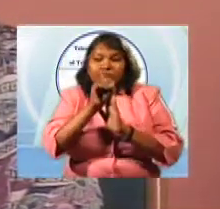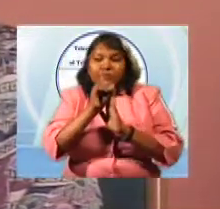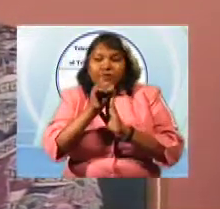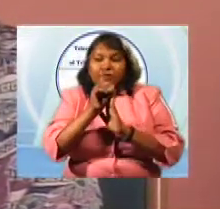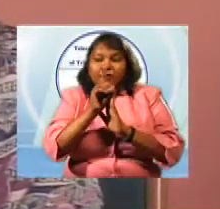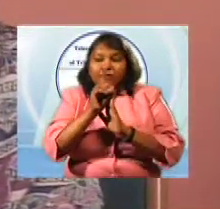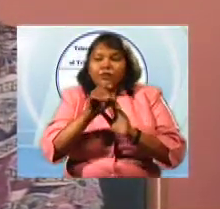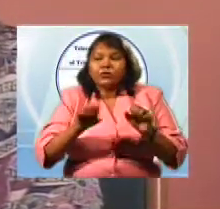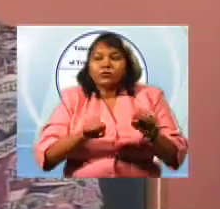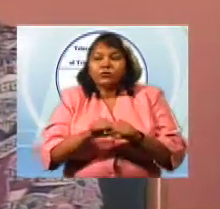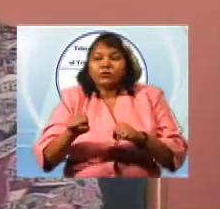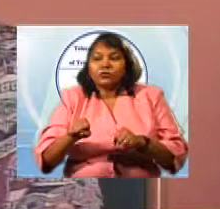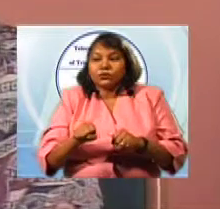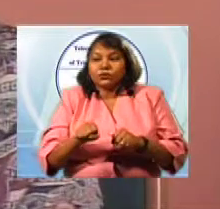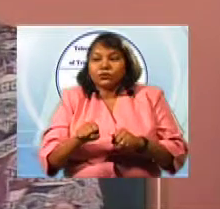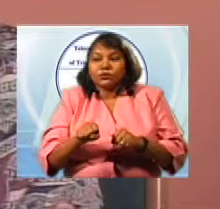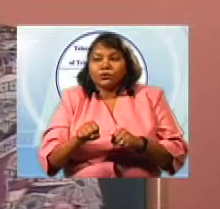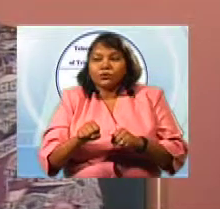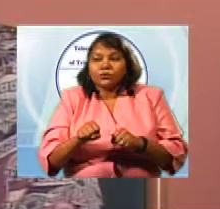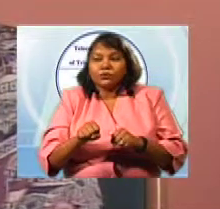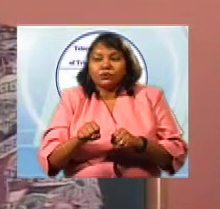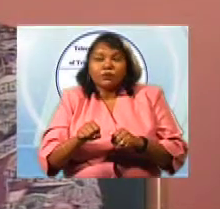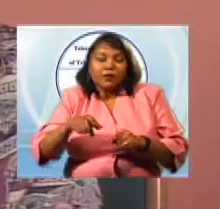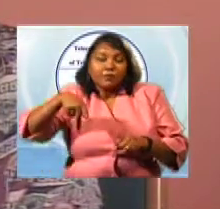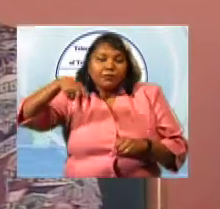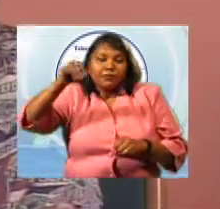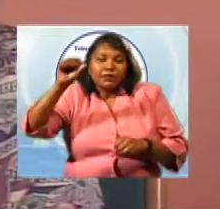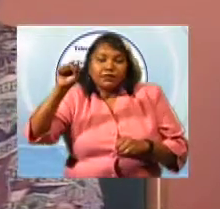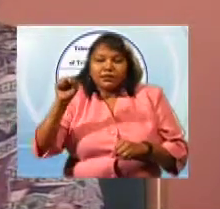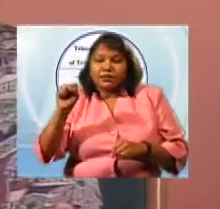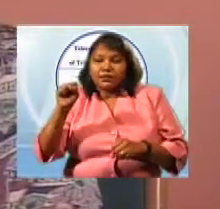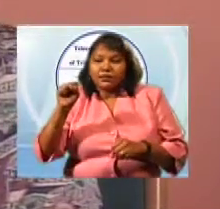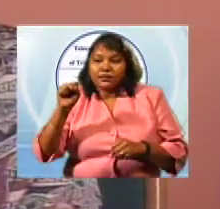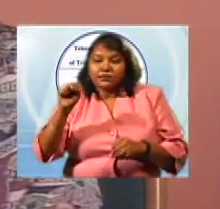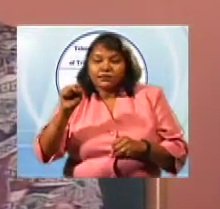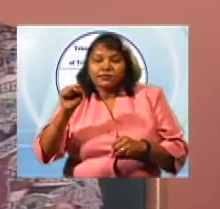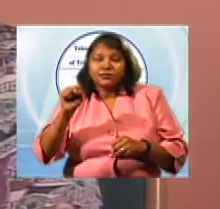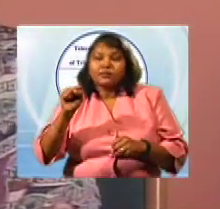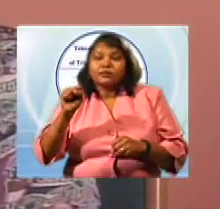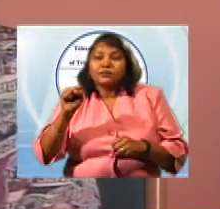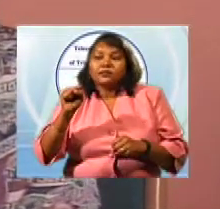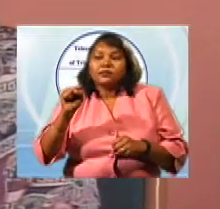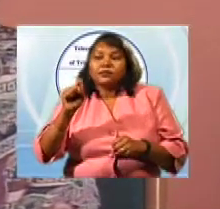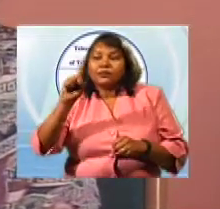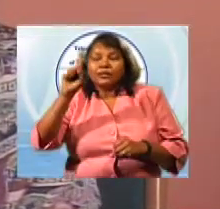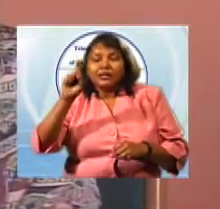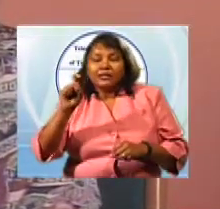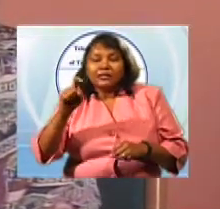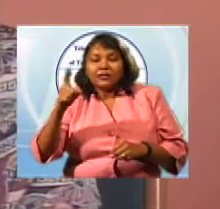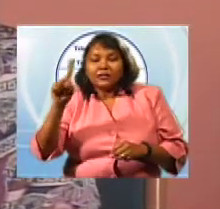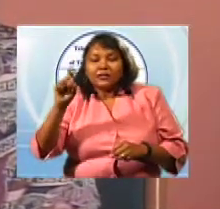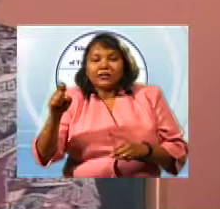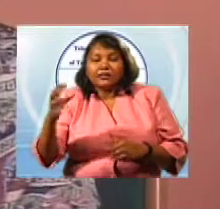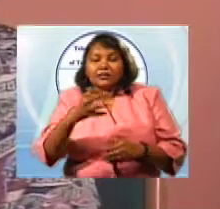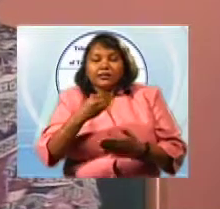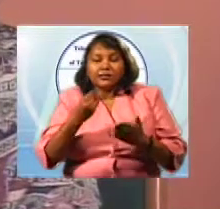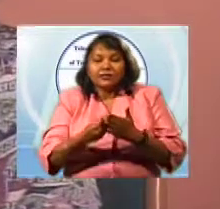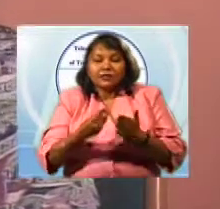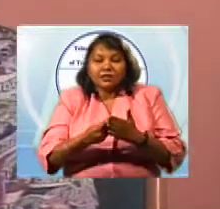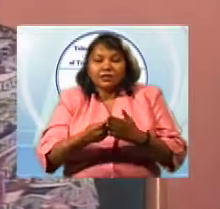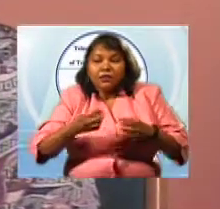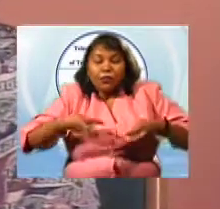classic public broadcasting services, the money that they are